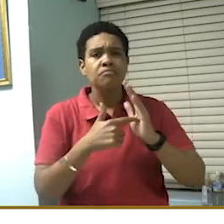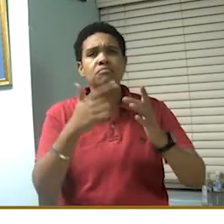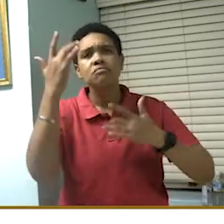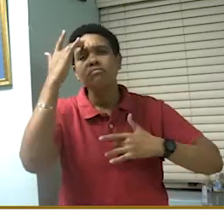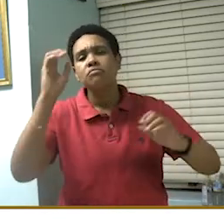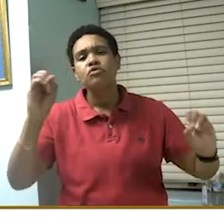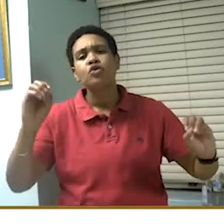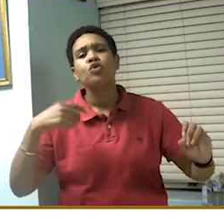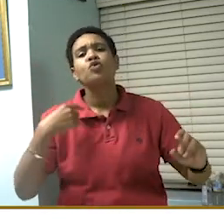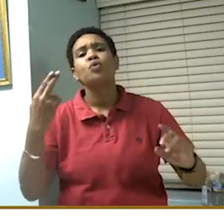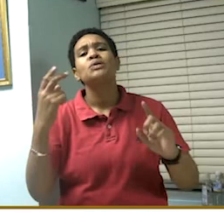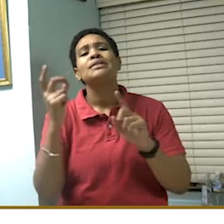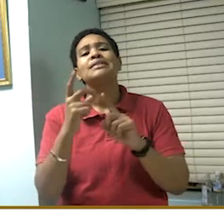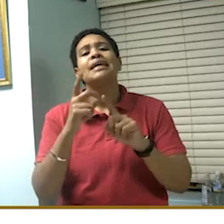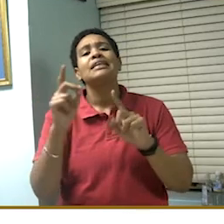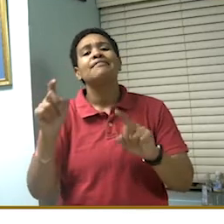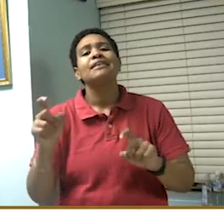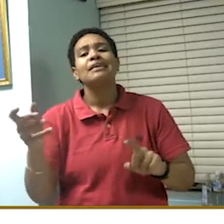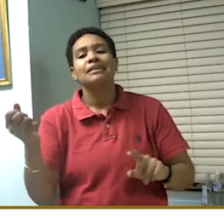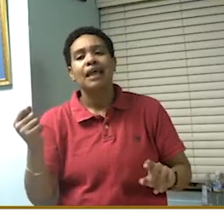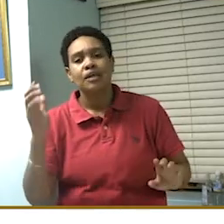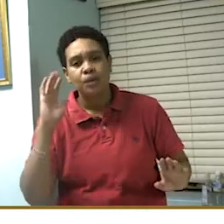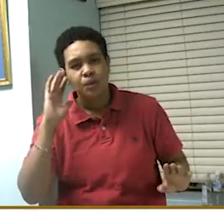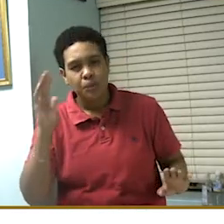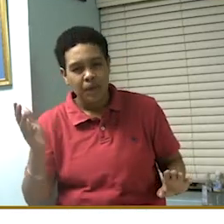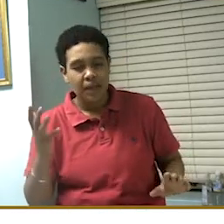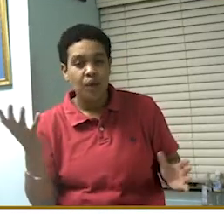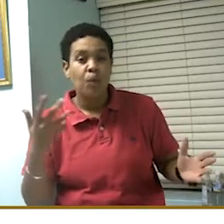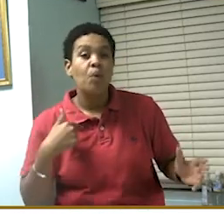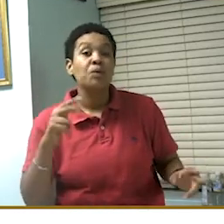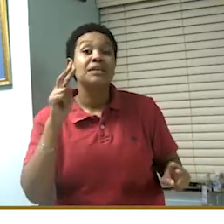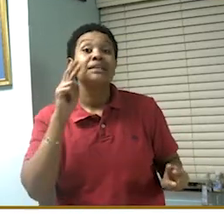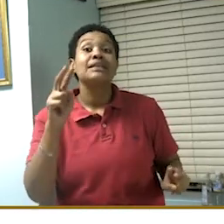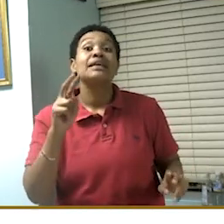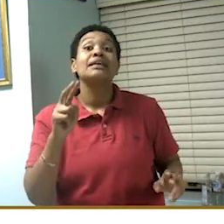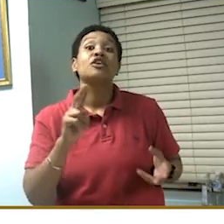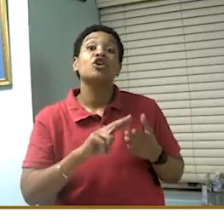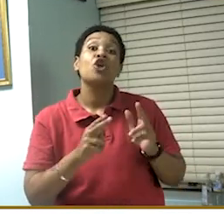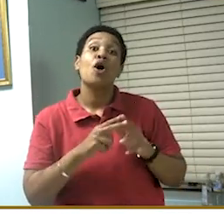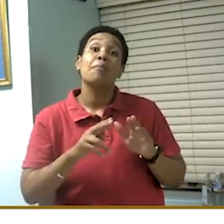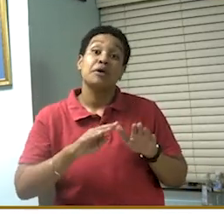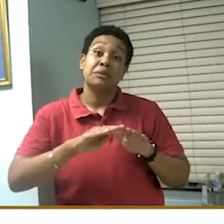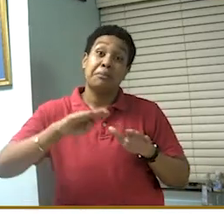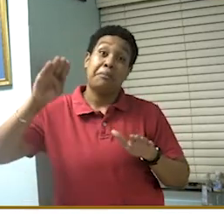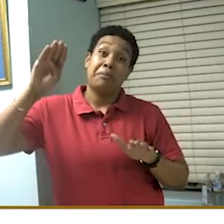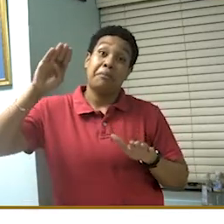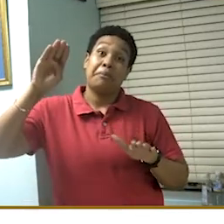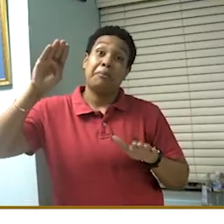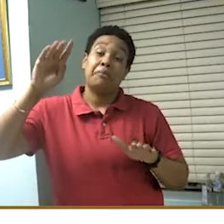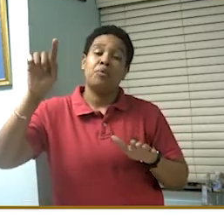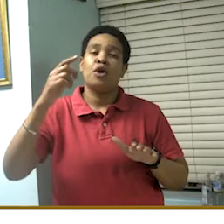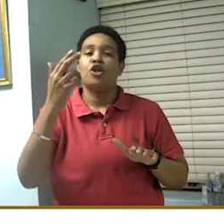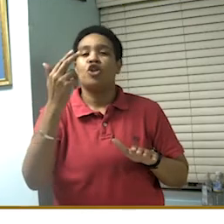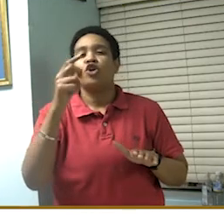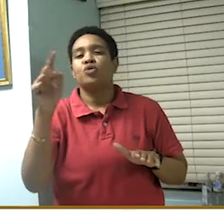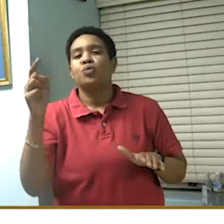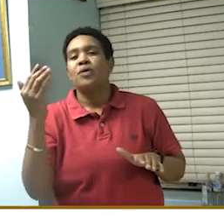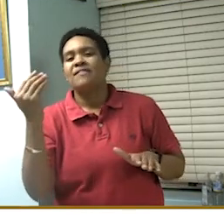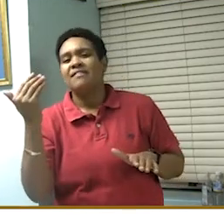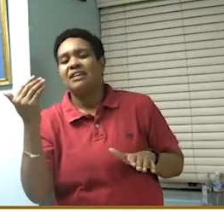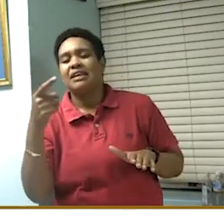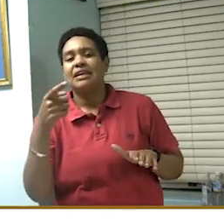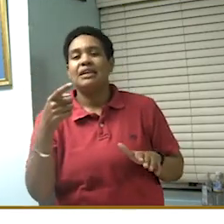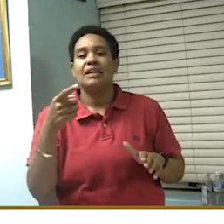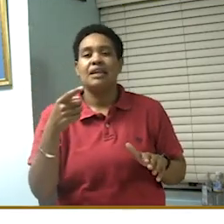so we use the date of the test. And what we are seeing, it peaked around the 13th to 15th